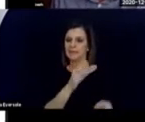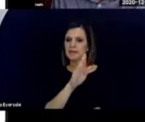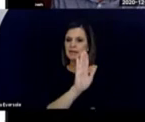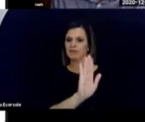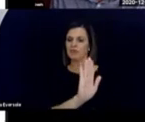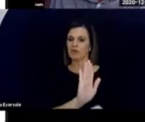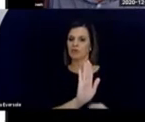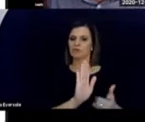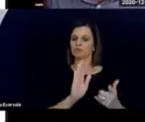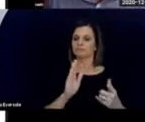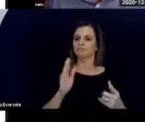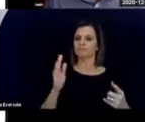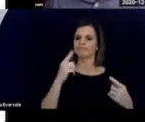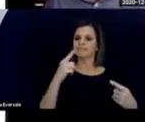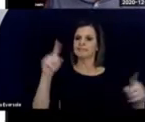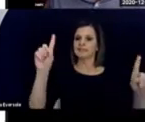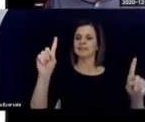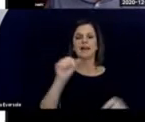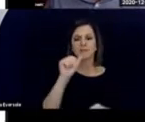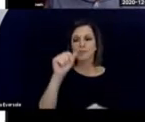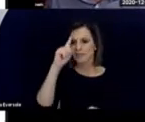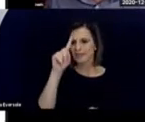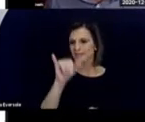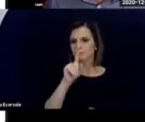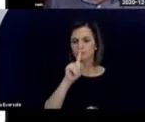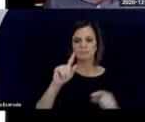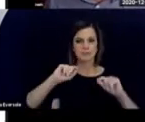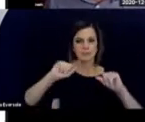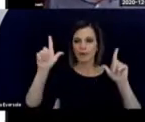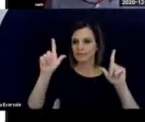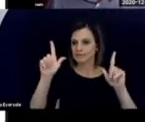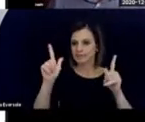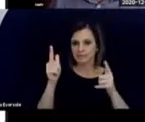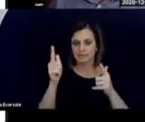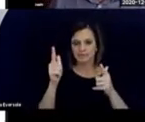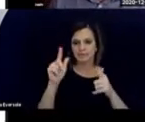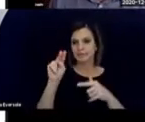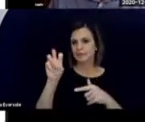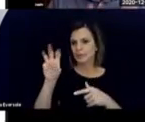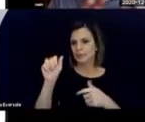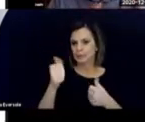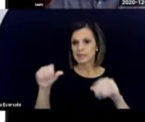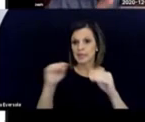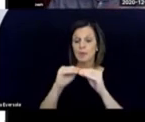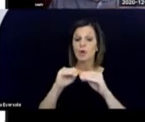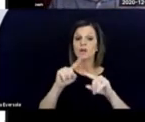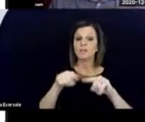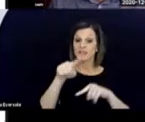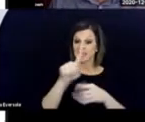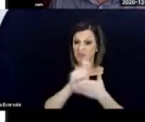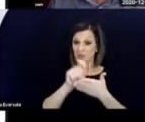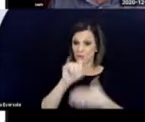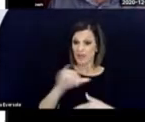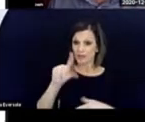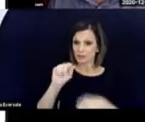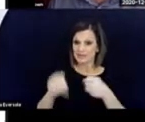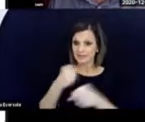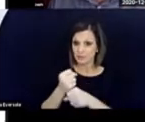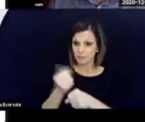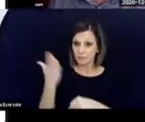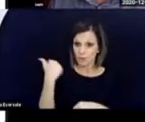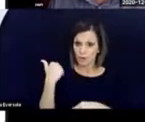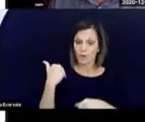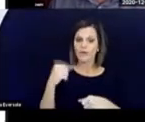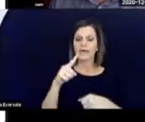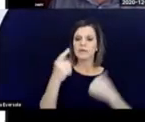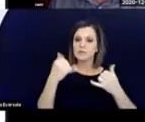I, I don't think this is surprising news anymore, but 20 years ago when he wrote this,